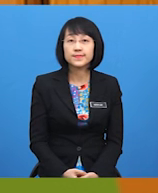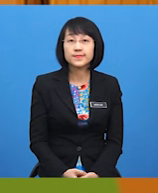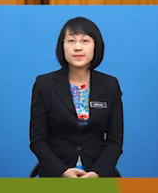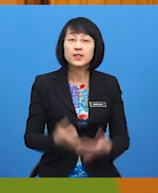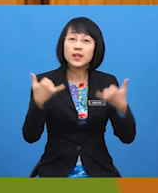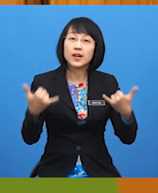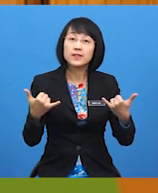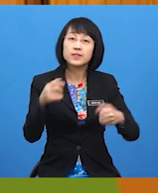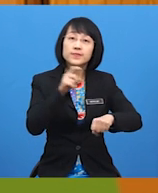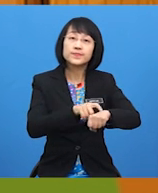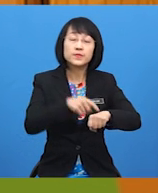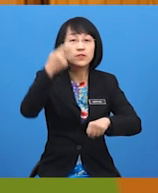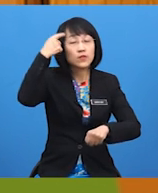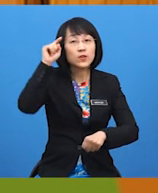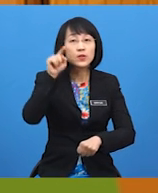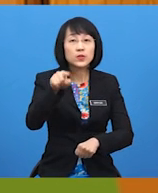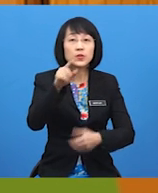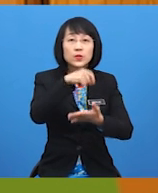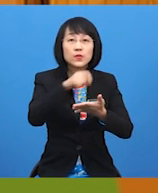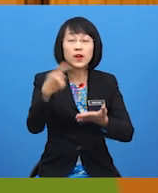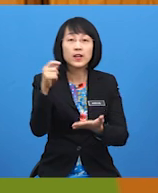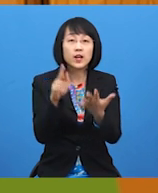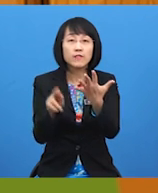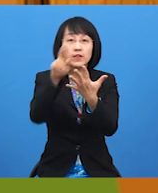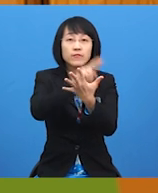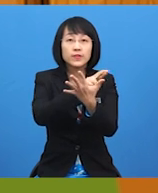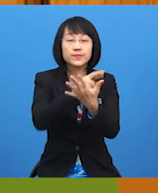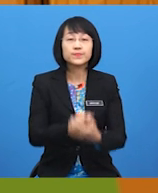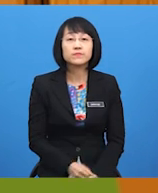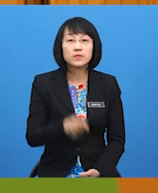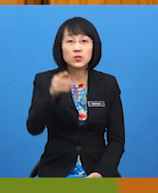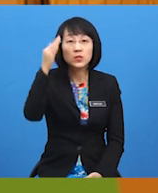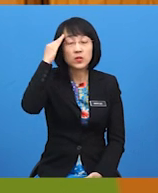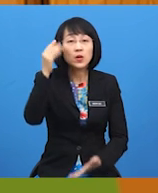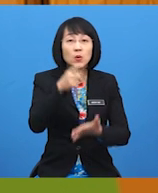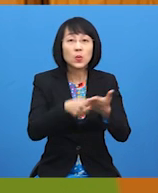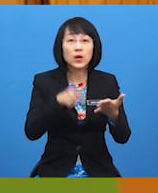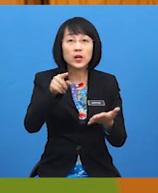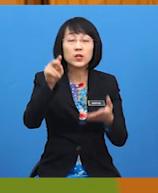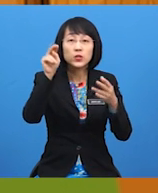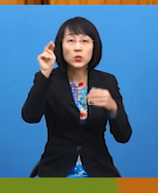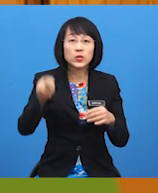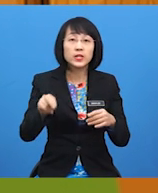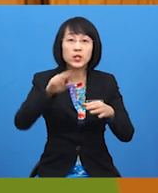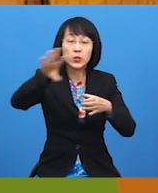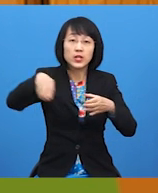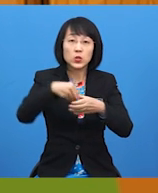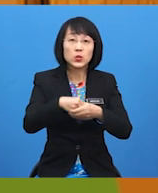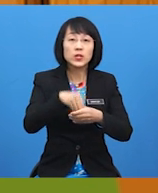Now, it's time for you to write the review. Do you know what you need to include in your email?